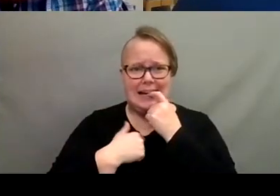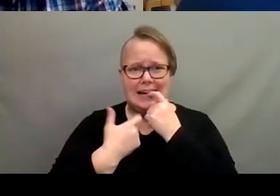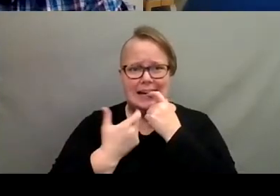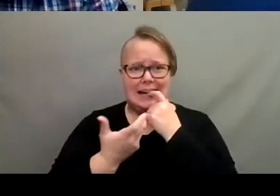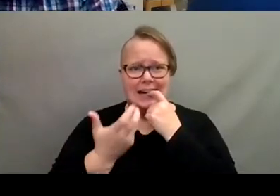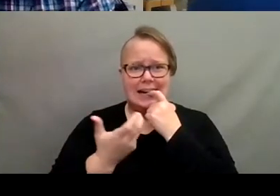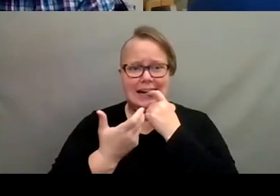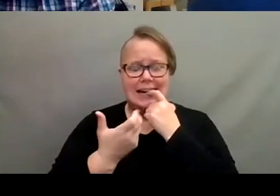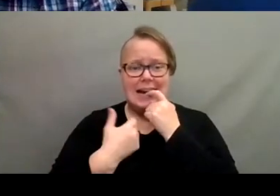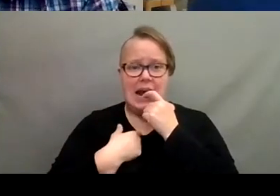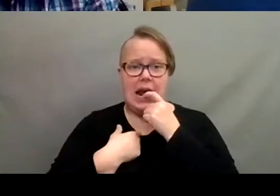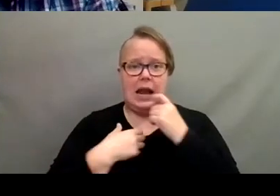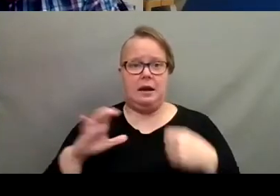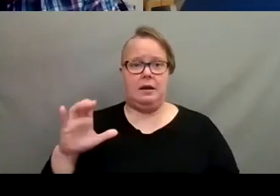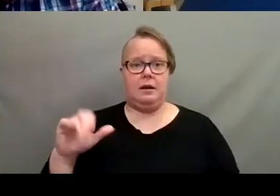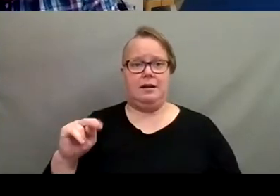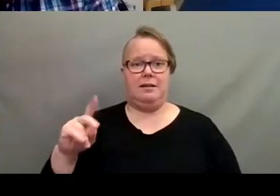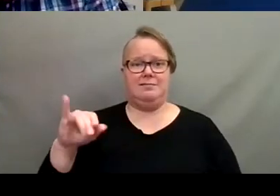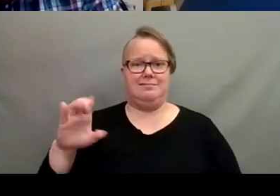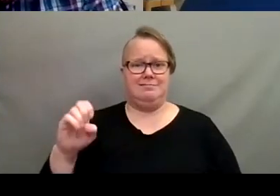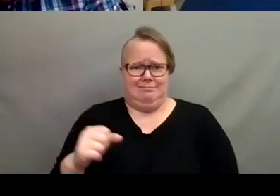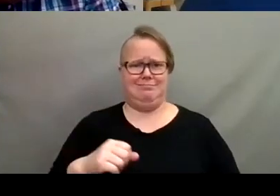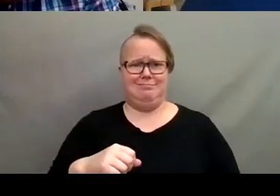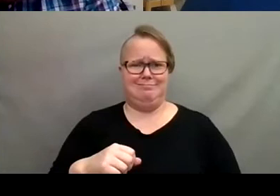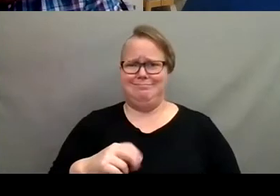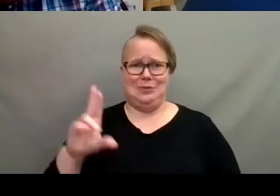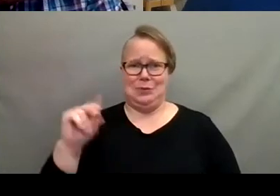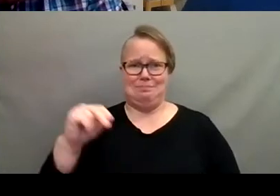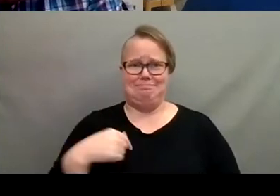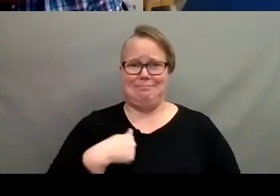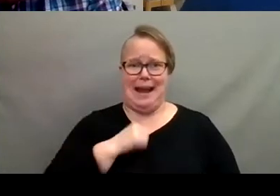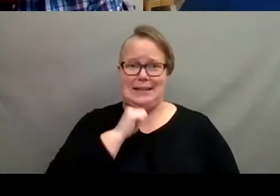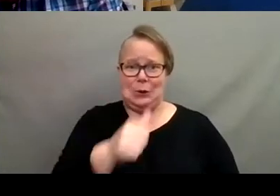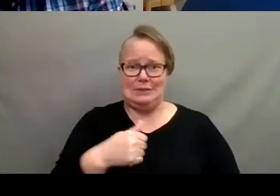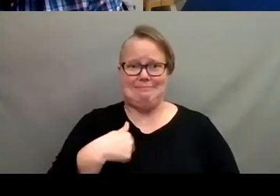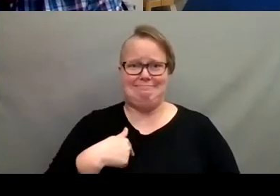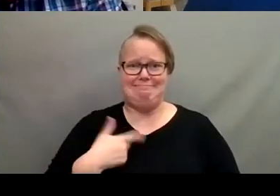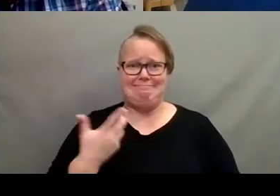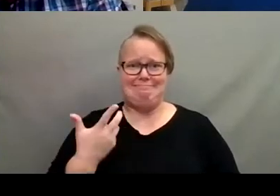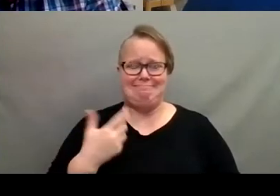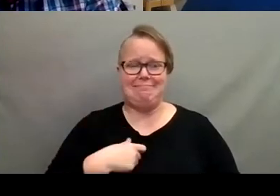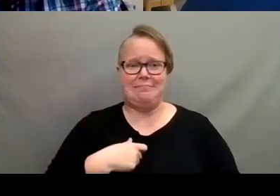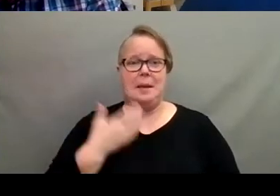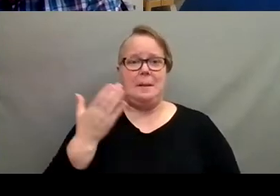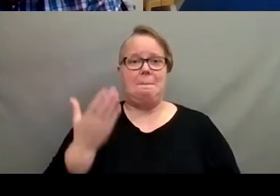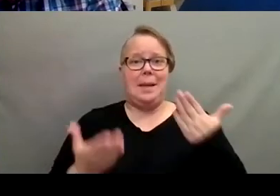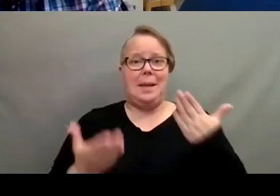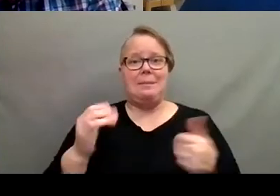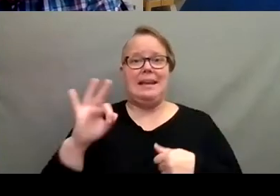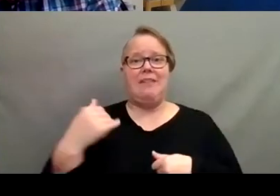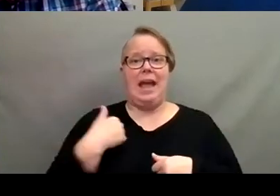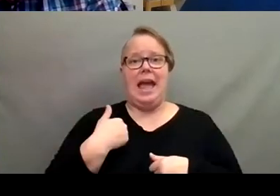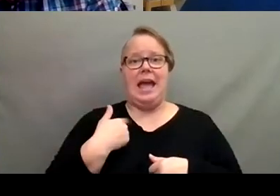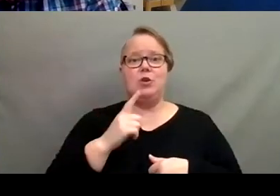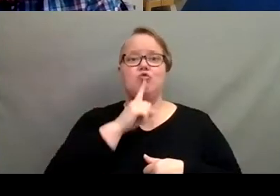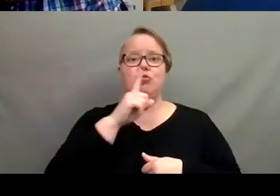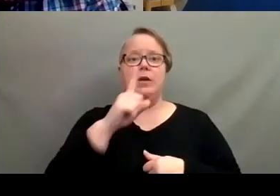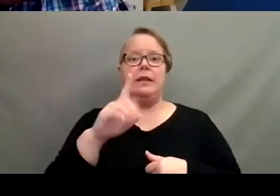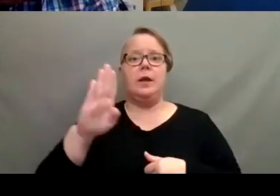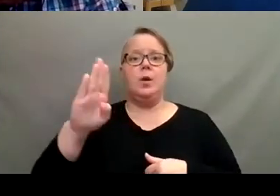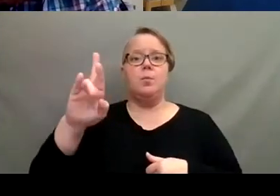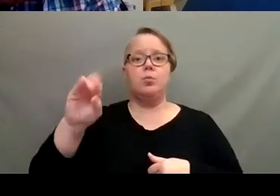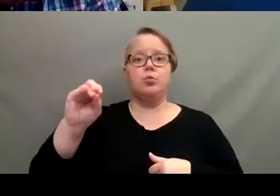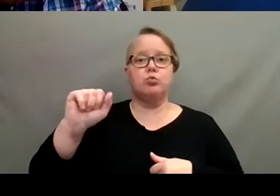I don't, I mean, maybe, maybe if I had something with like a really broad leaf,